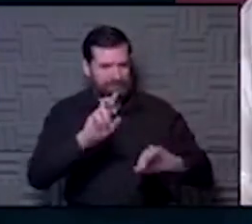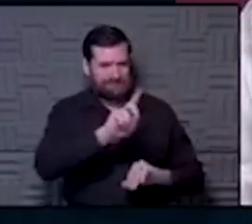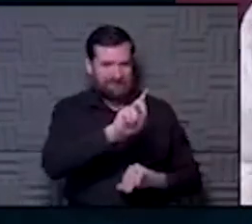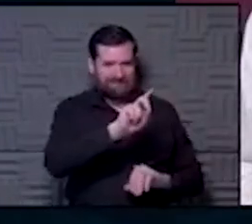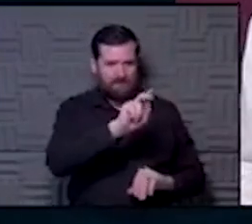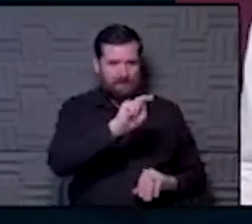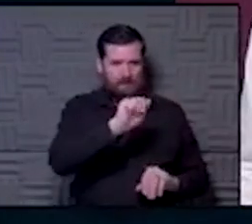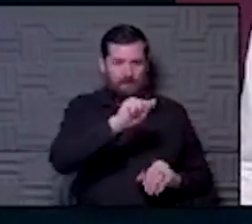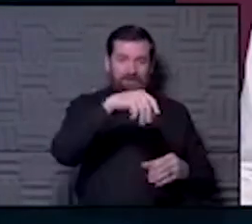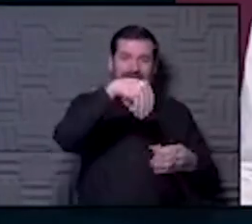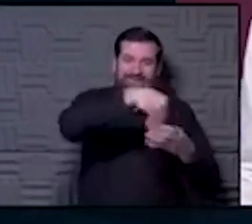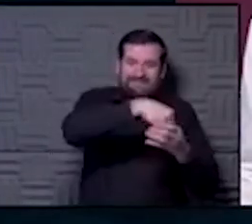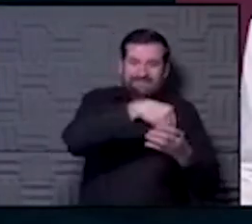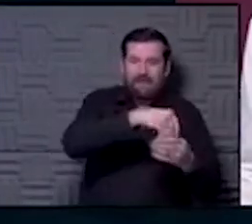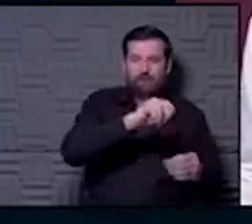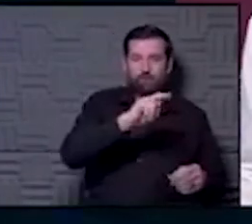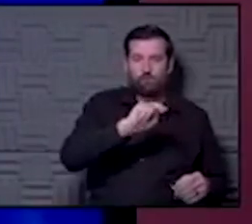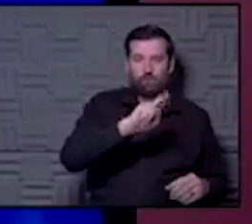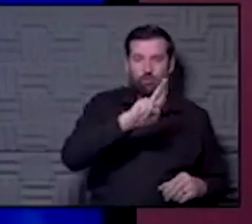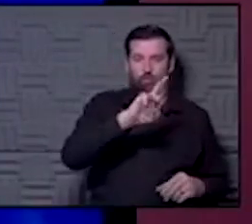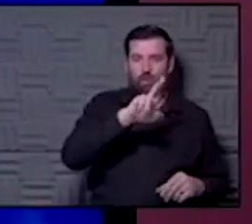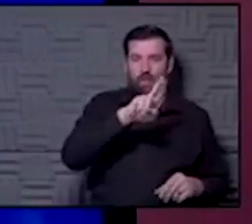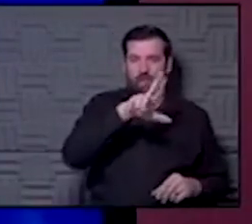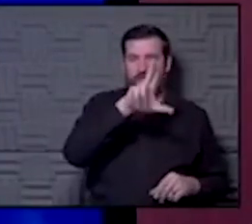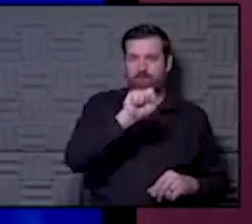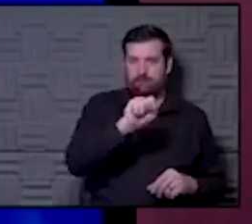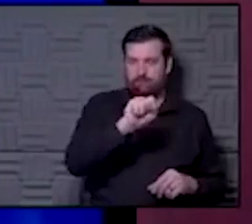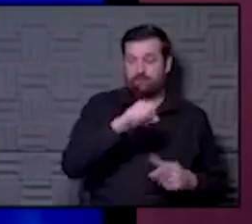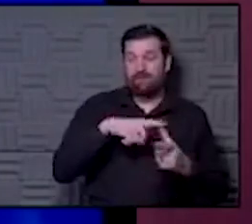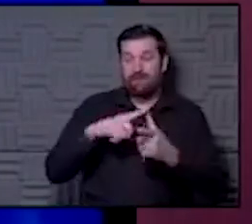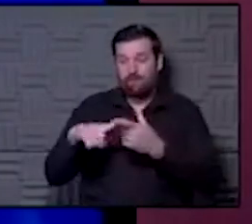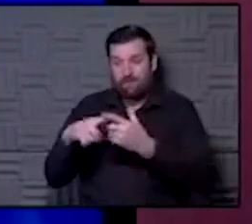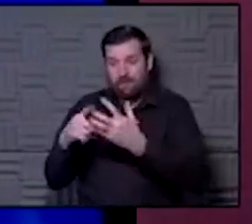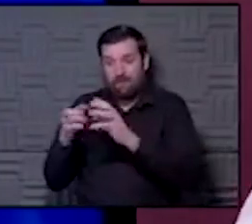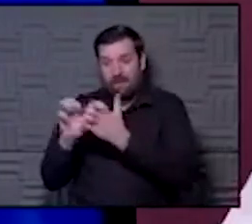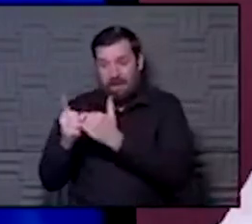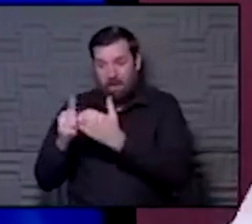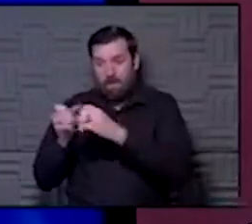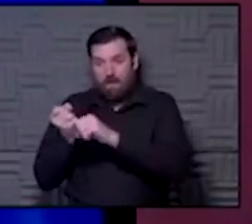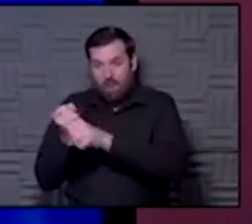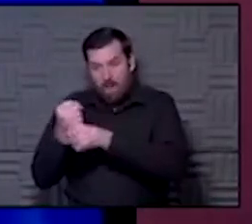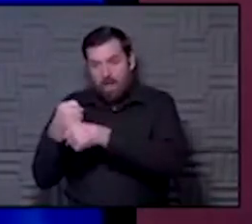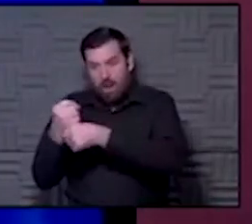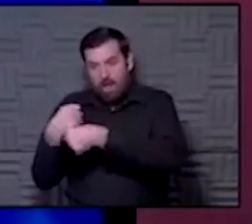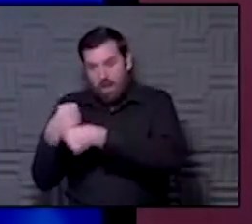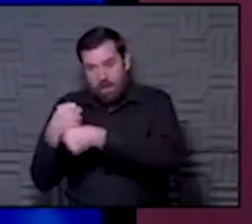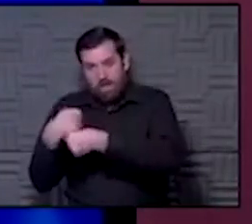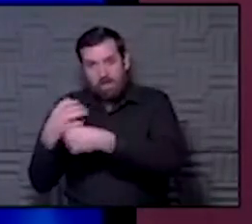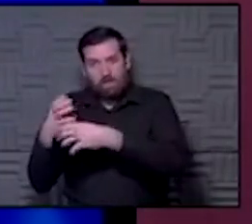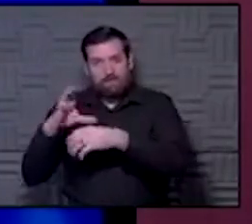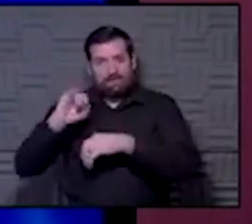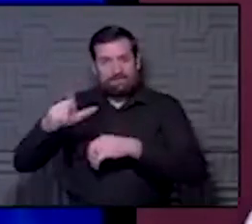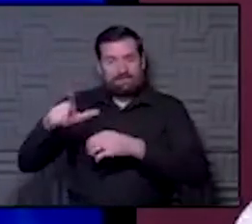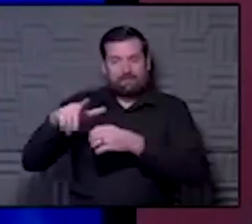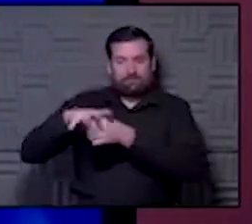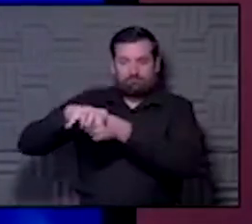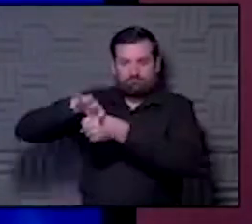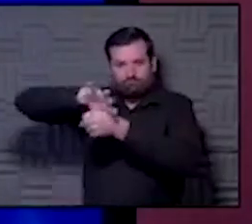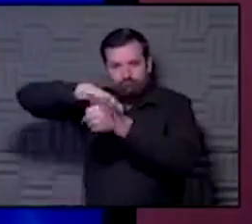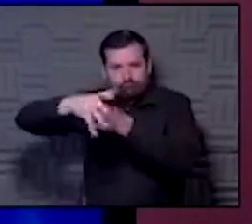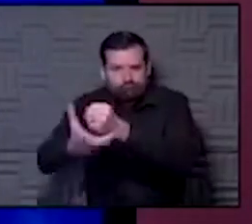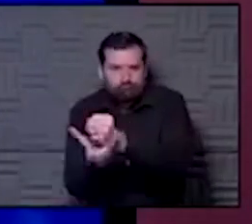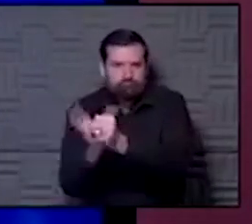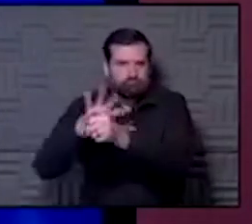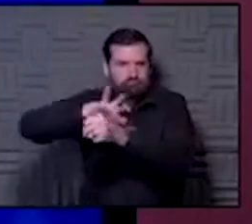sits inside the nucleus of the cell. And then the machinery of making the cell work sits in what's called the cytoplasm, which surrounds